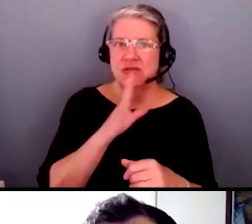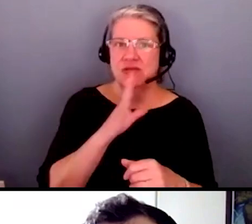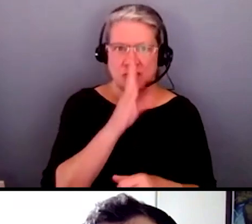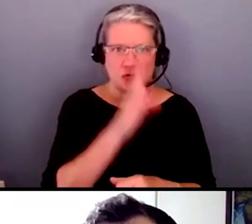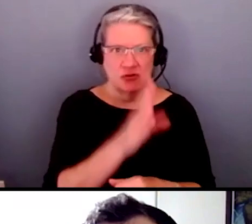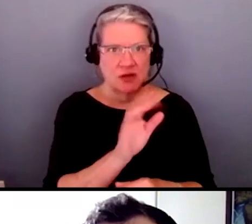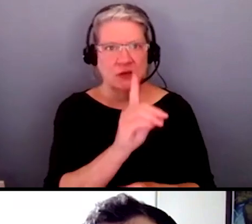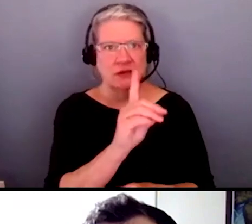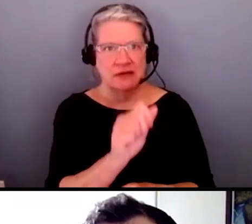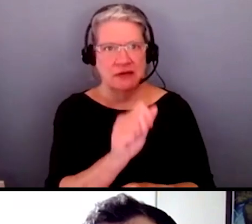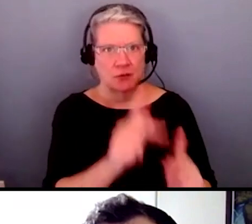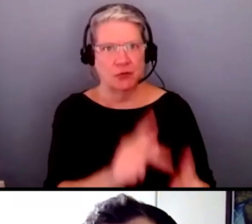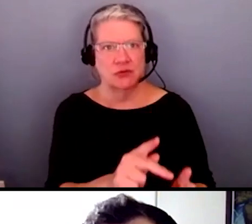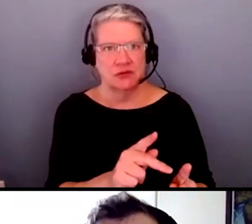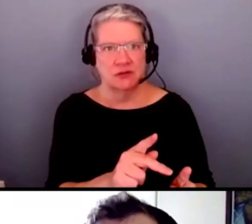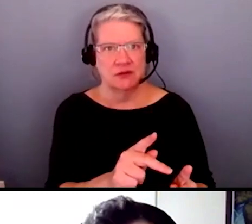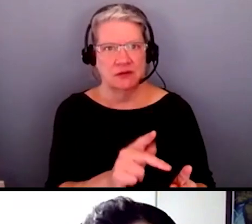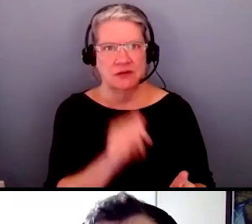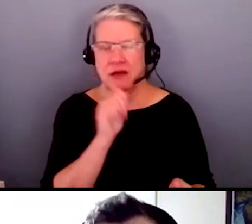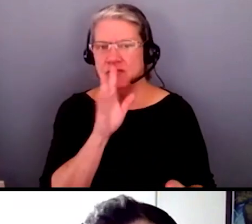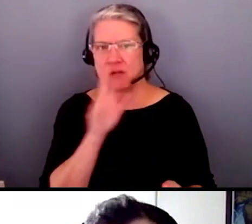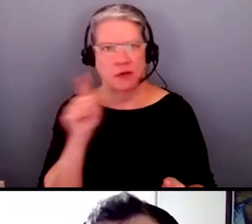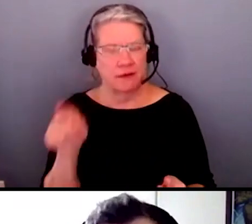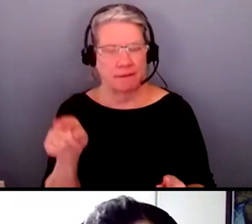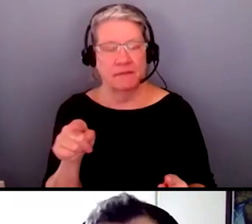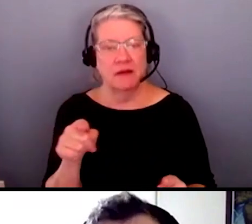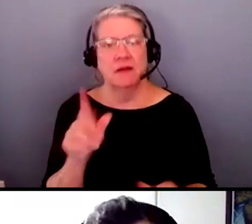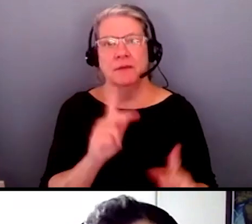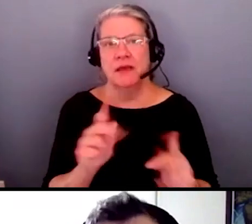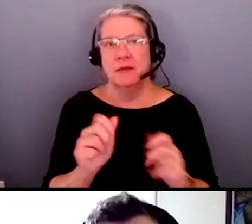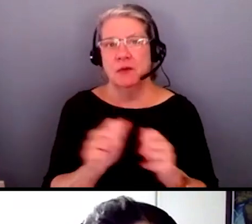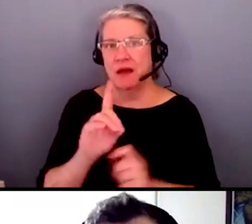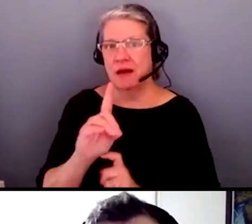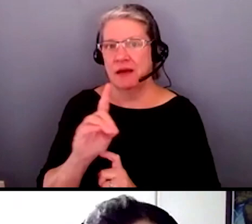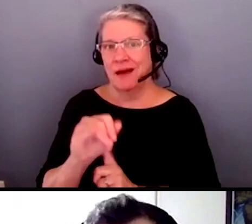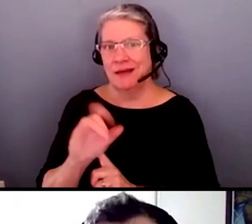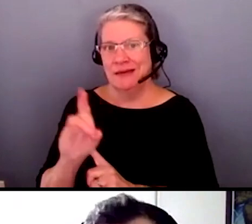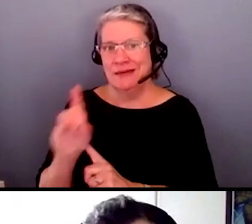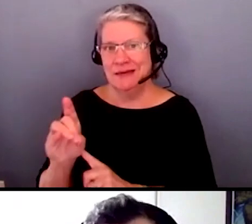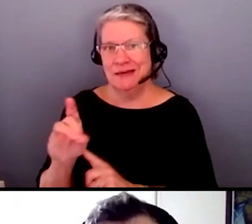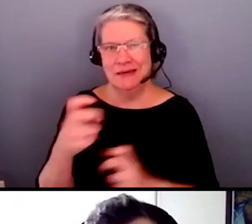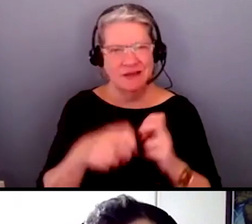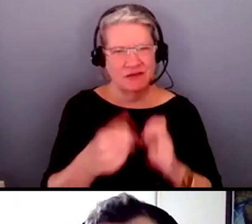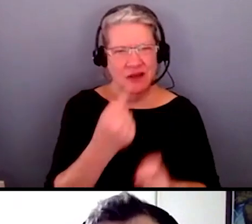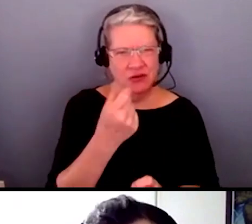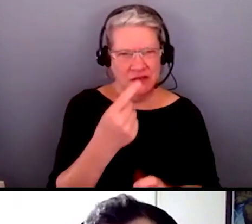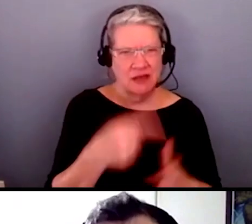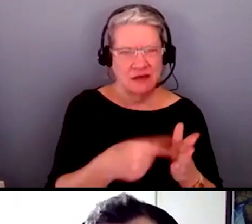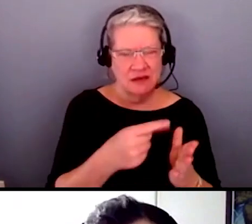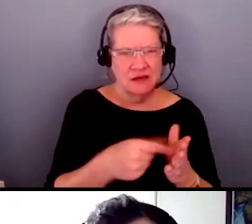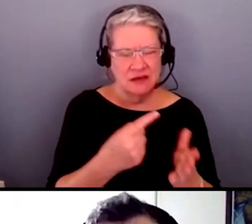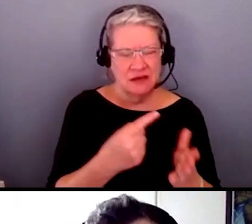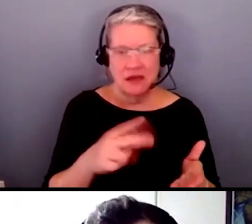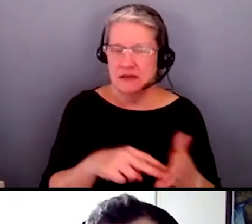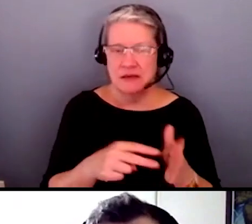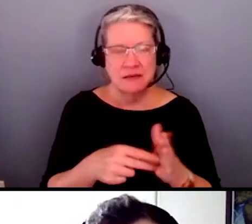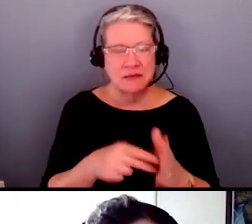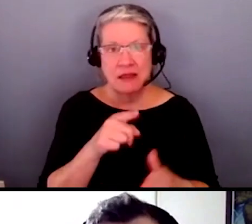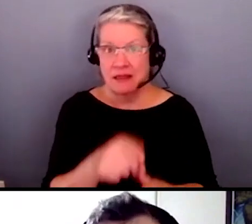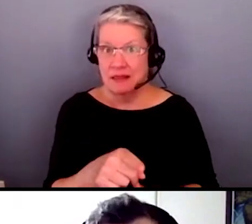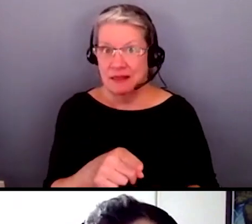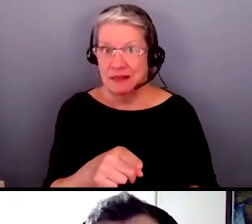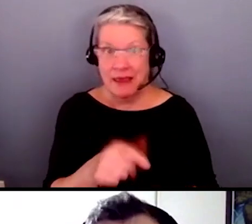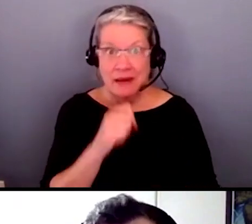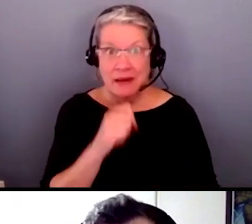person with a disability first. People with IDD can often be hard to understand. It doesn't mean that they don't